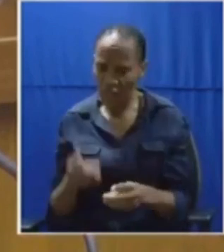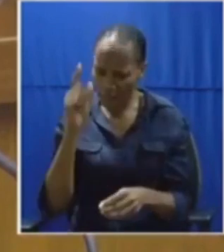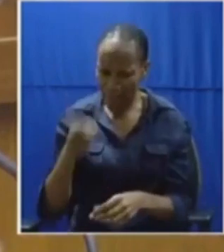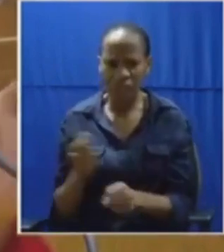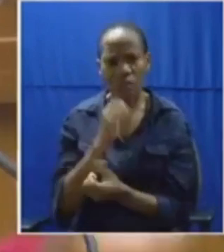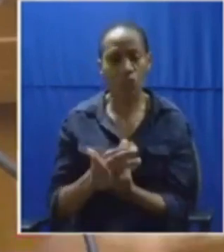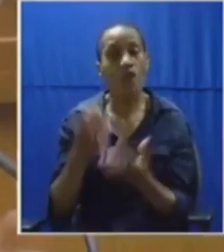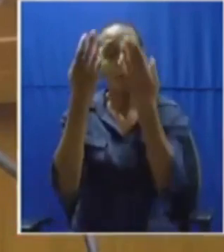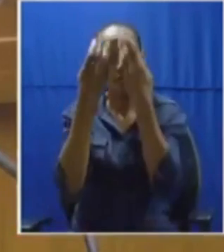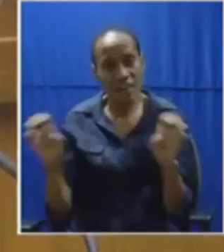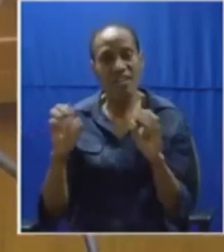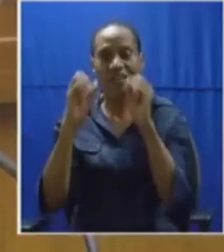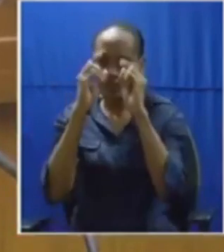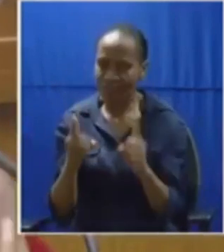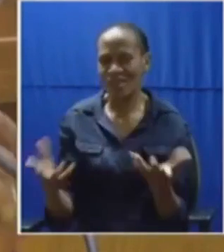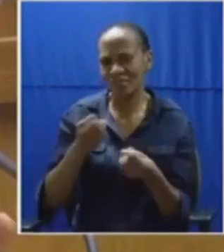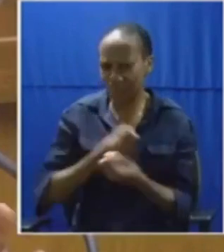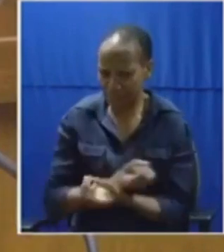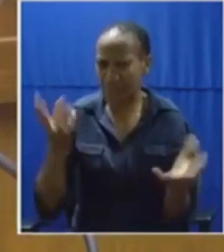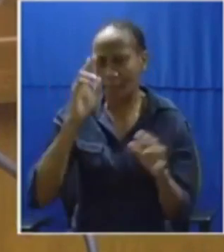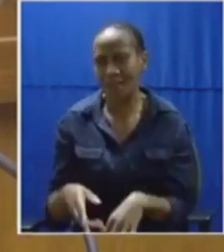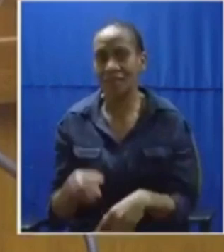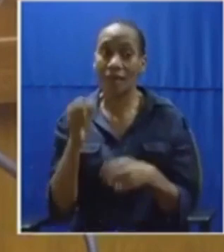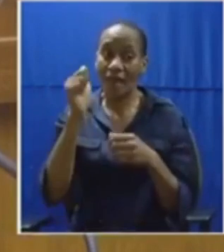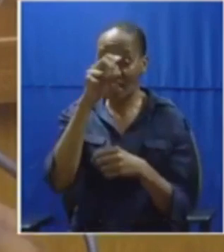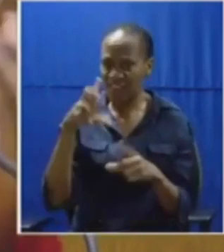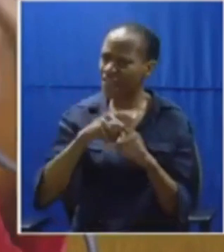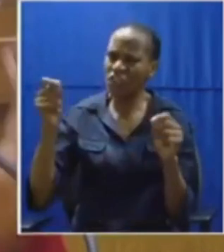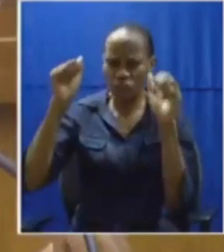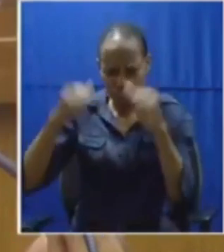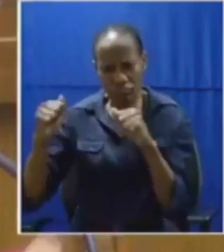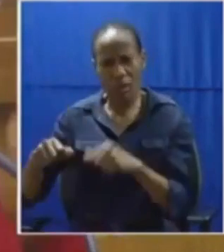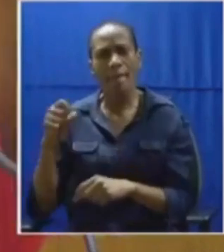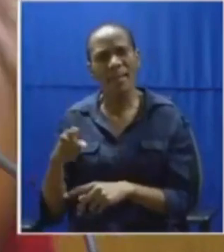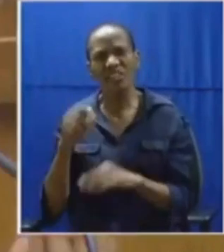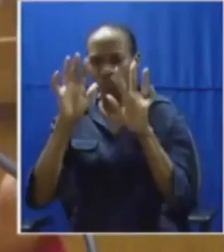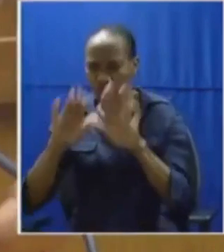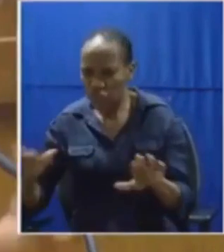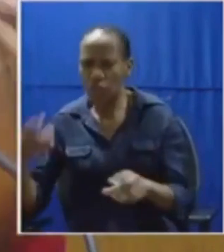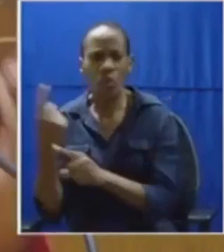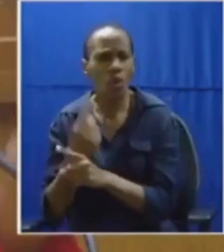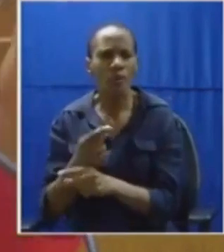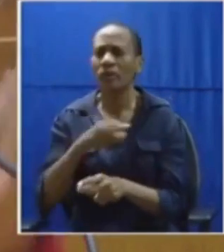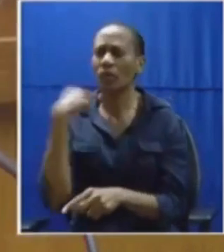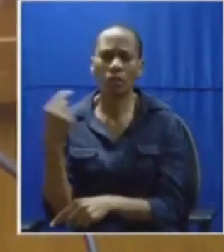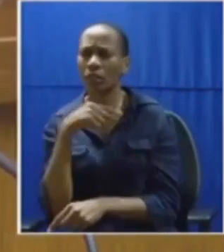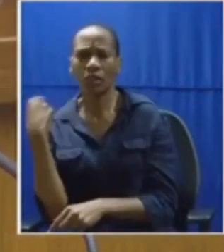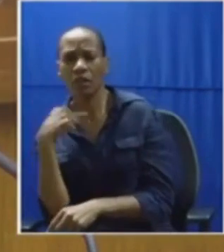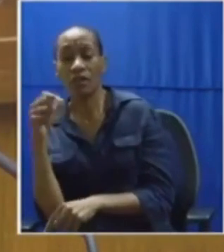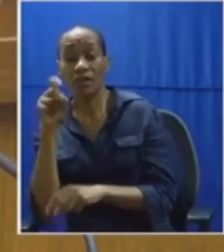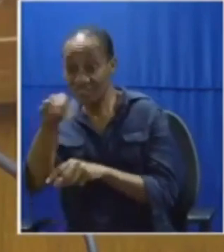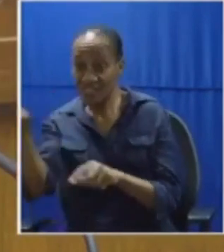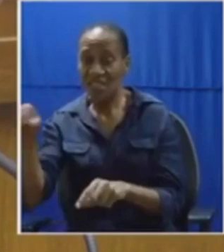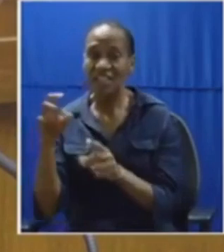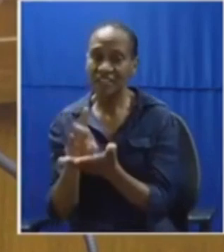education anc agreed to yet children are being killed for demanding that which you said